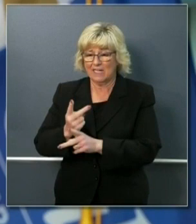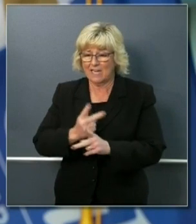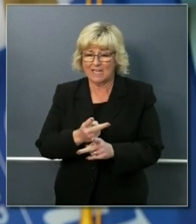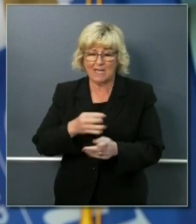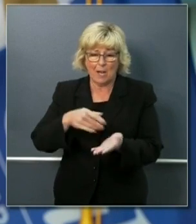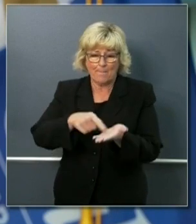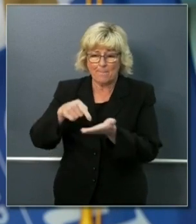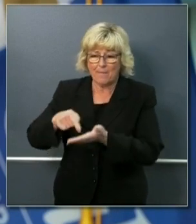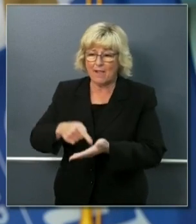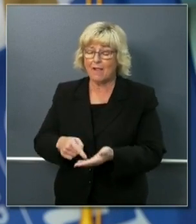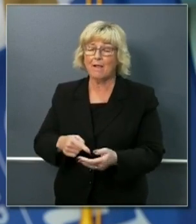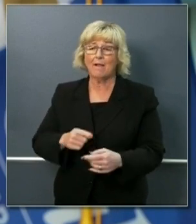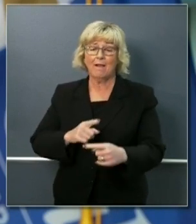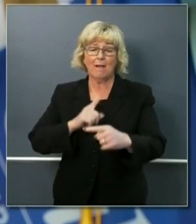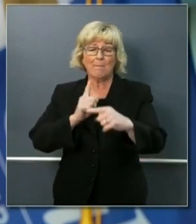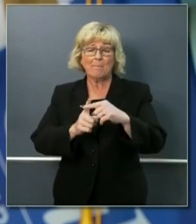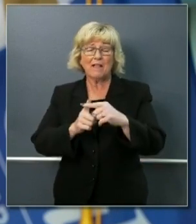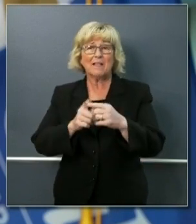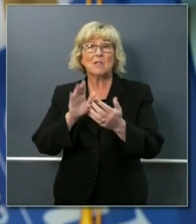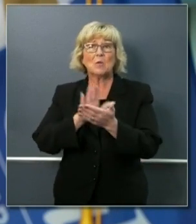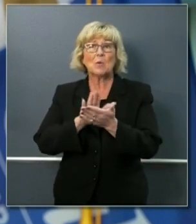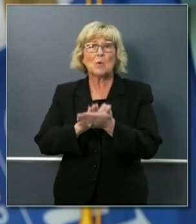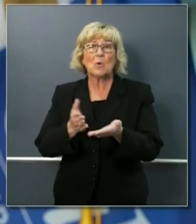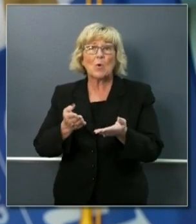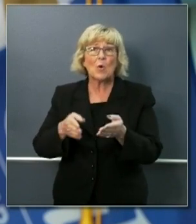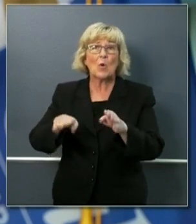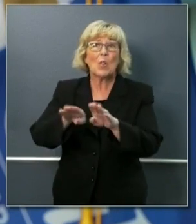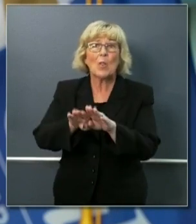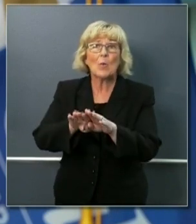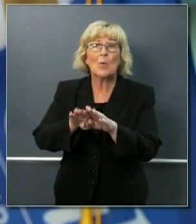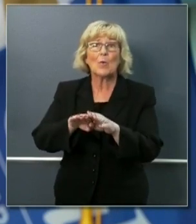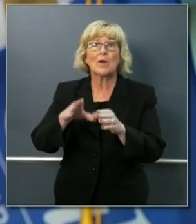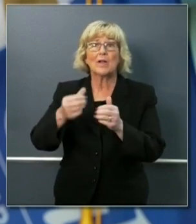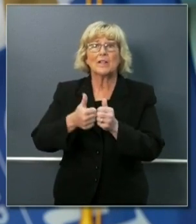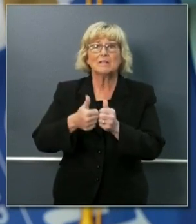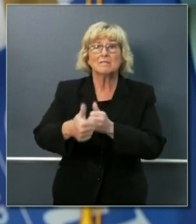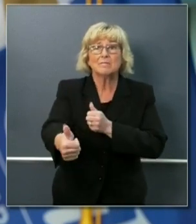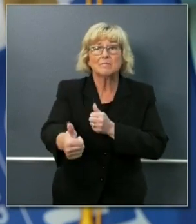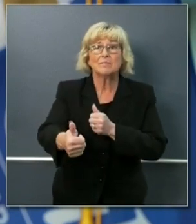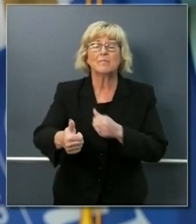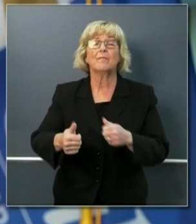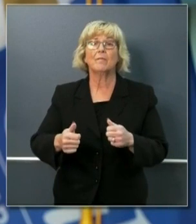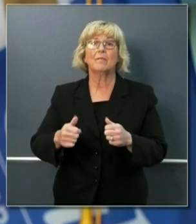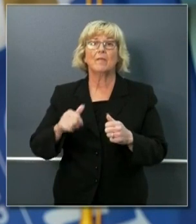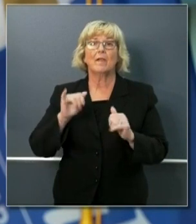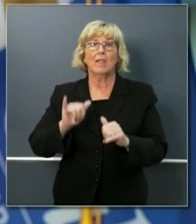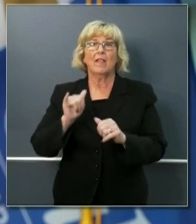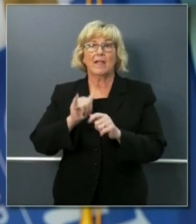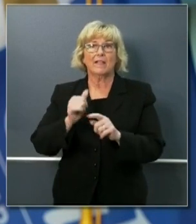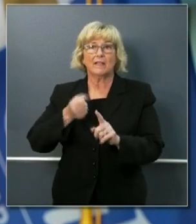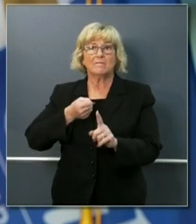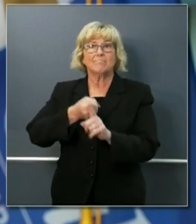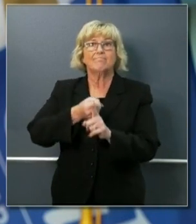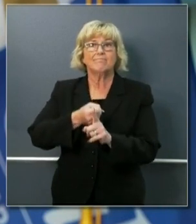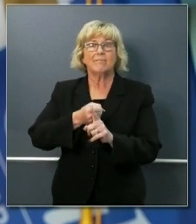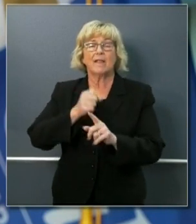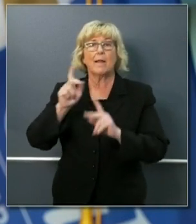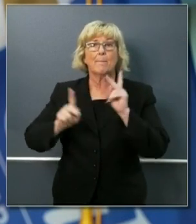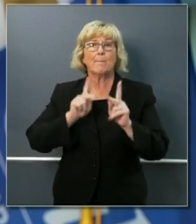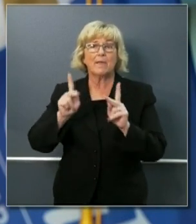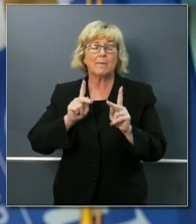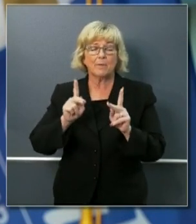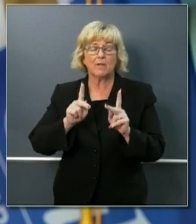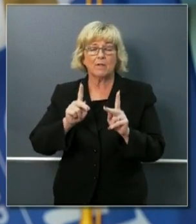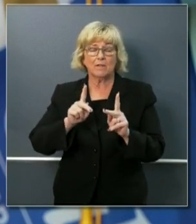school closures and sustained physical distancing can trigger the biological stress response which